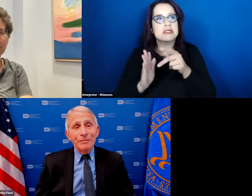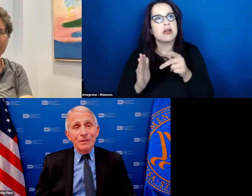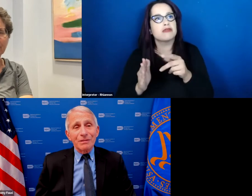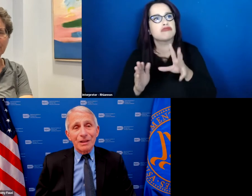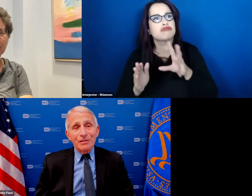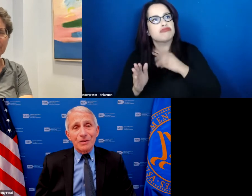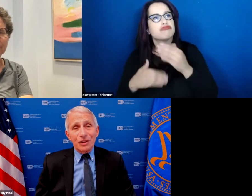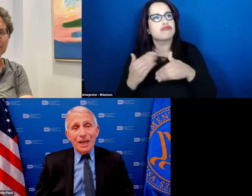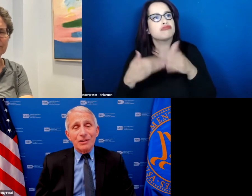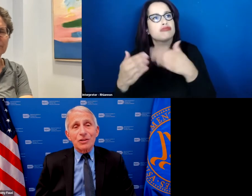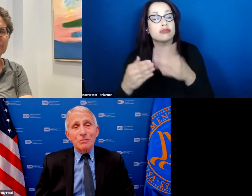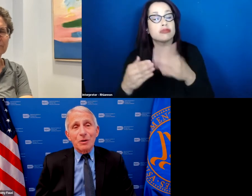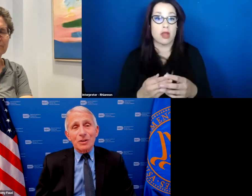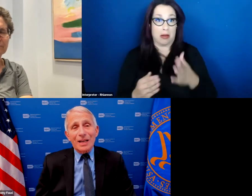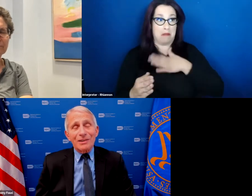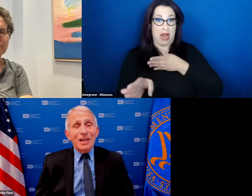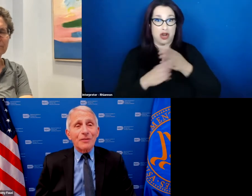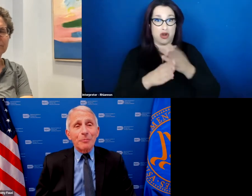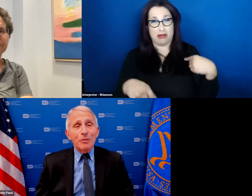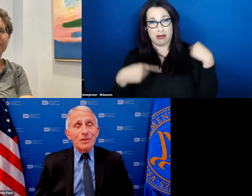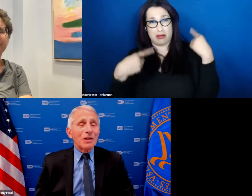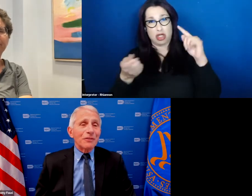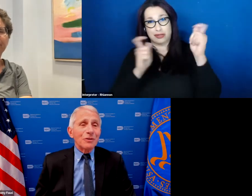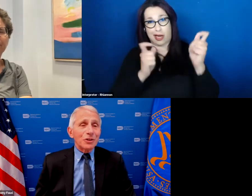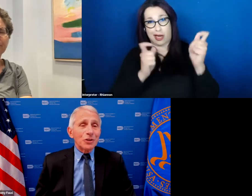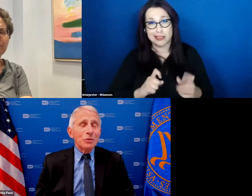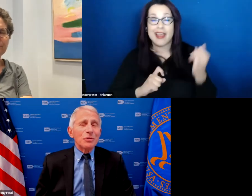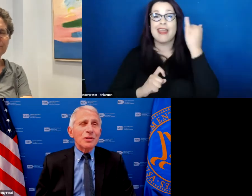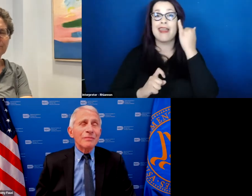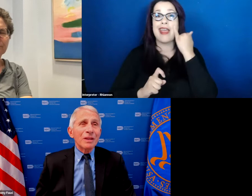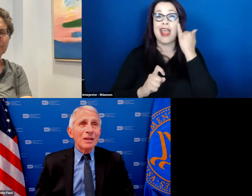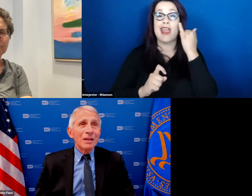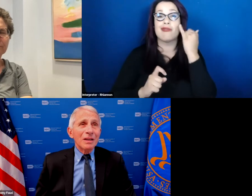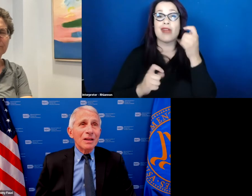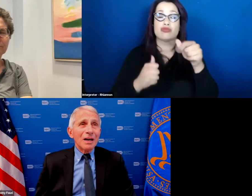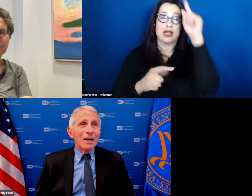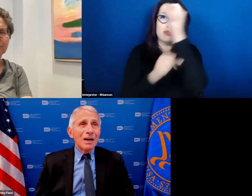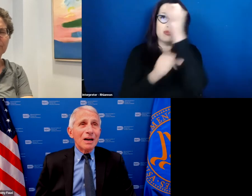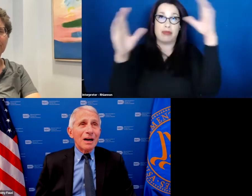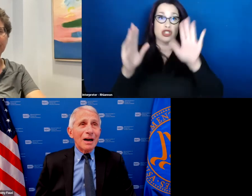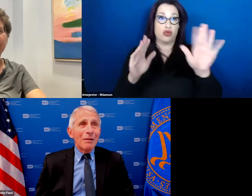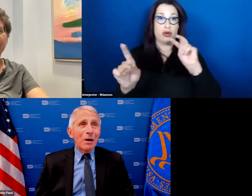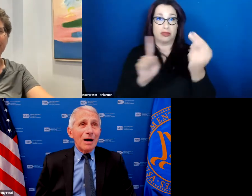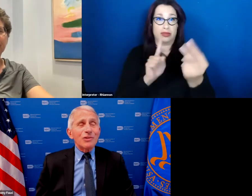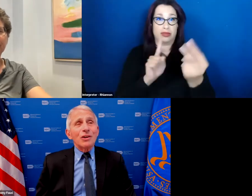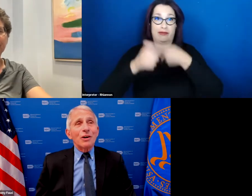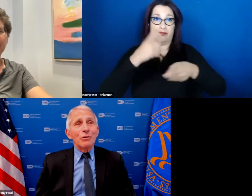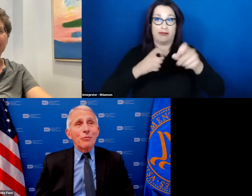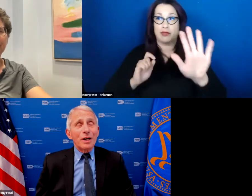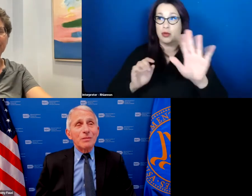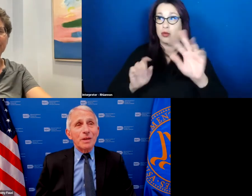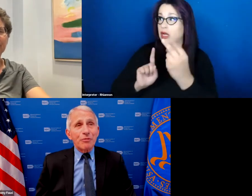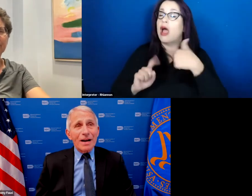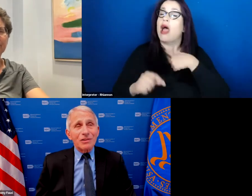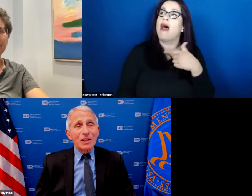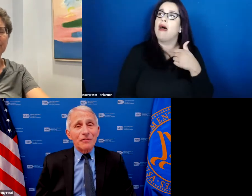things have changed because like i said if i put myself in your shoes i started off